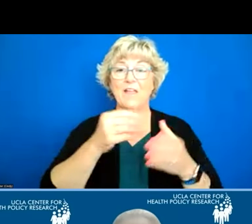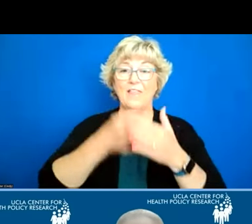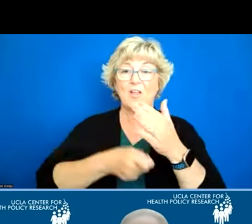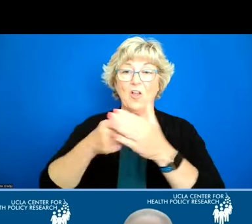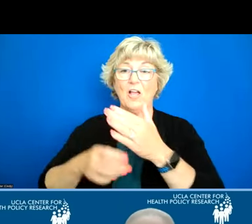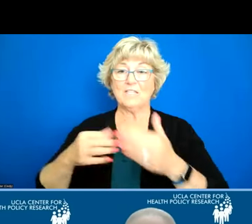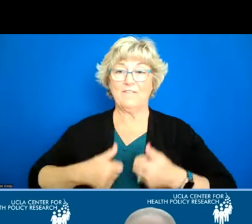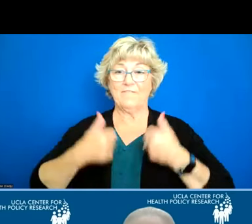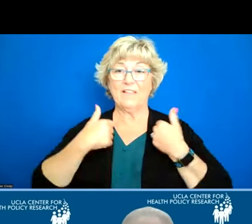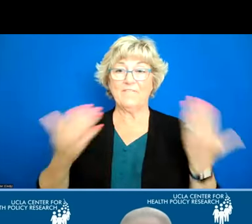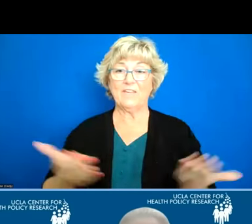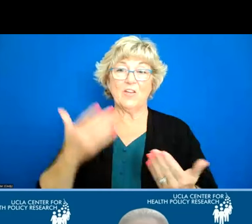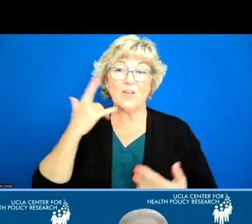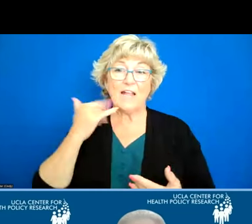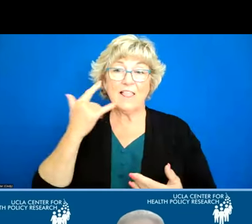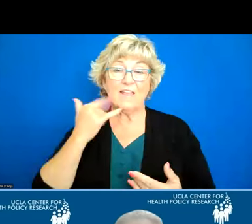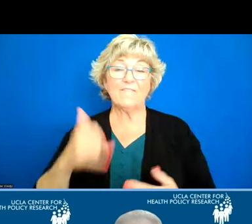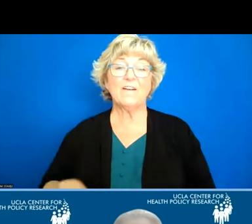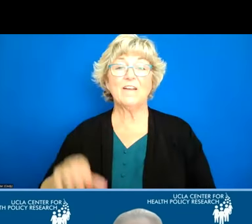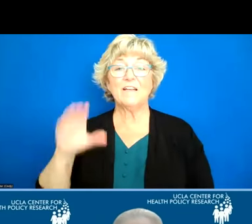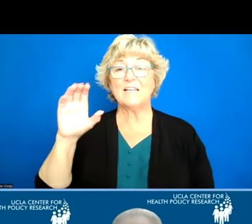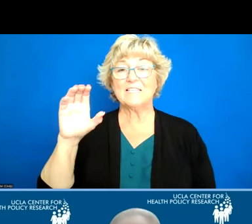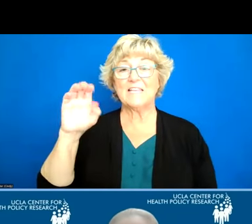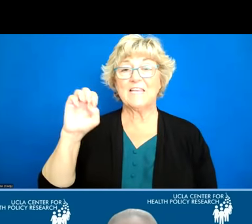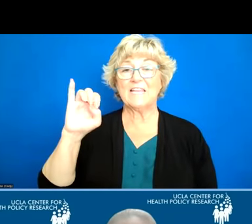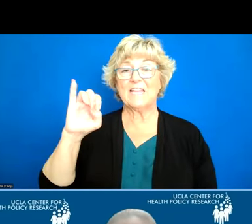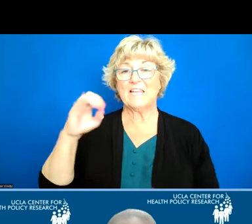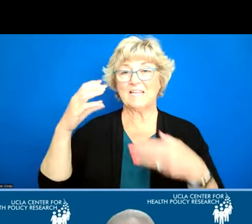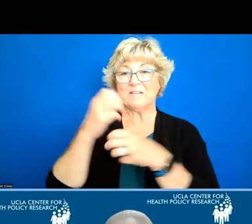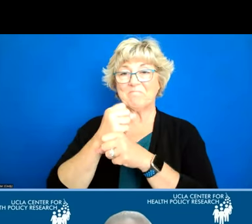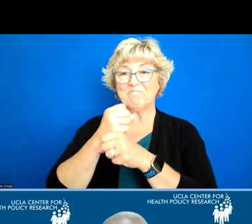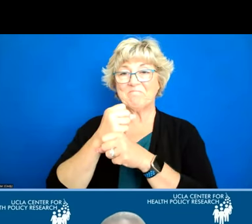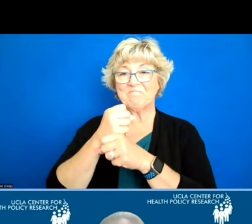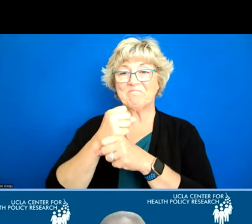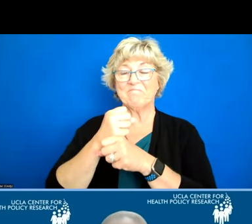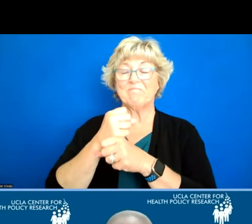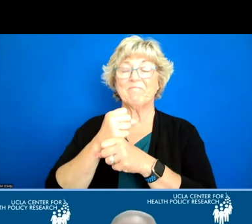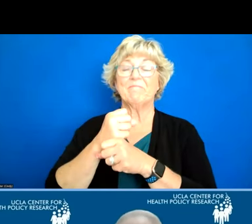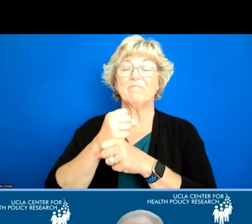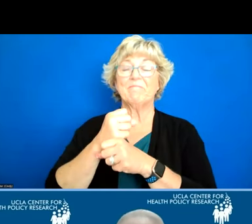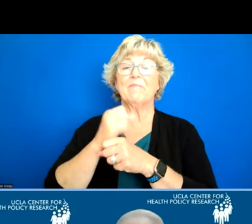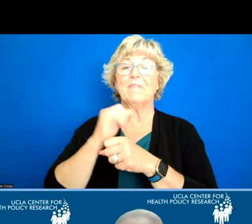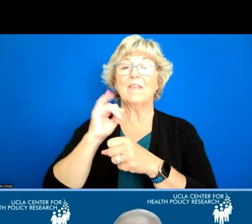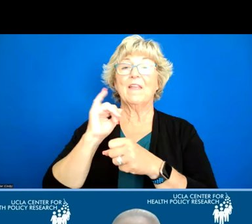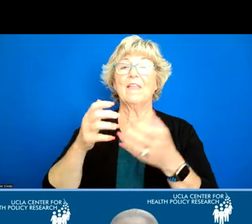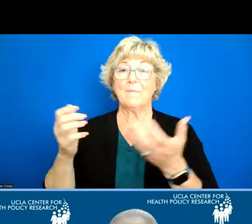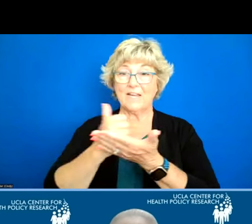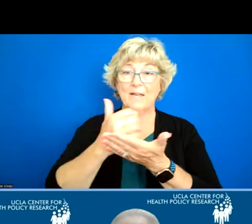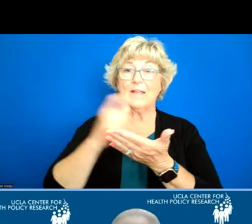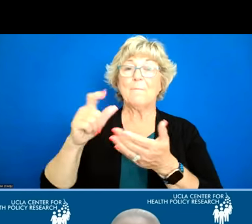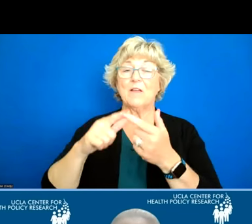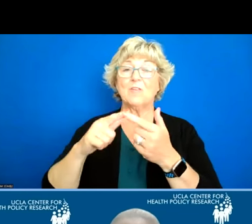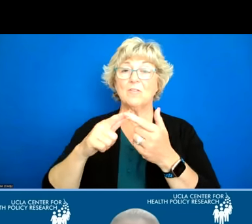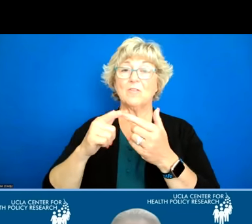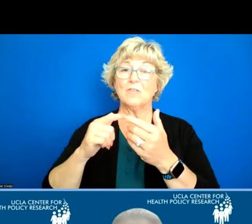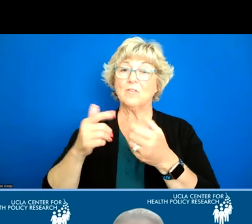here in california so the cei as we call it for short calculates the amount of income older californians need to cover their basic